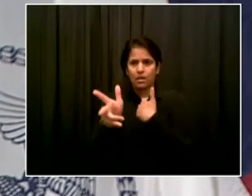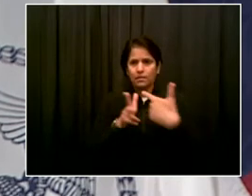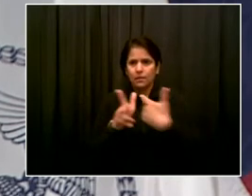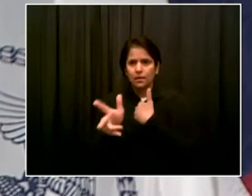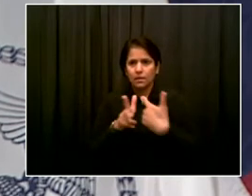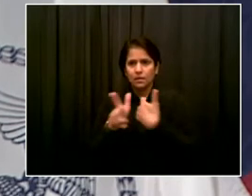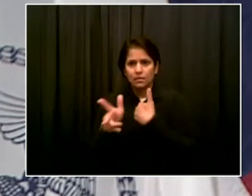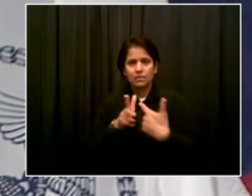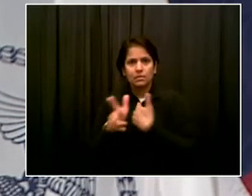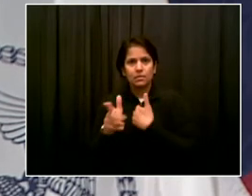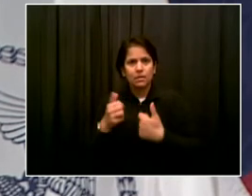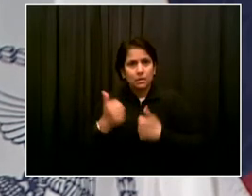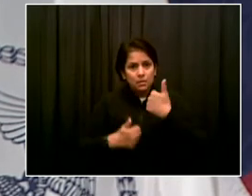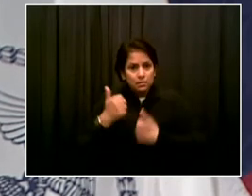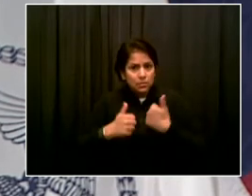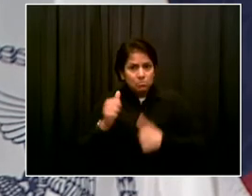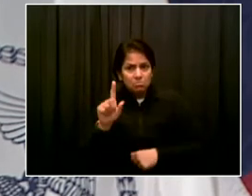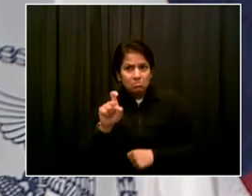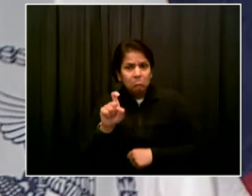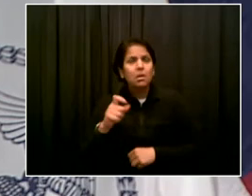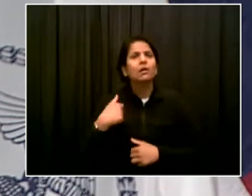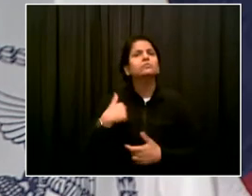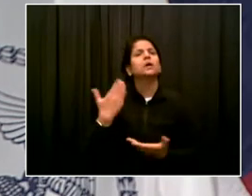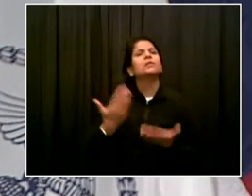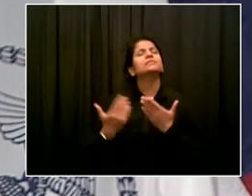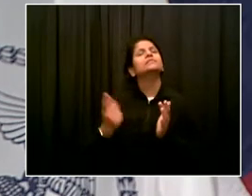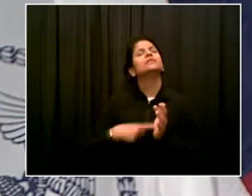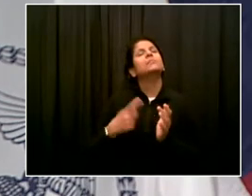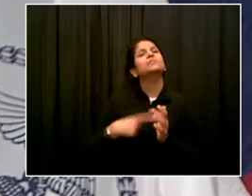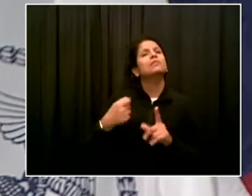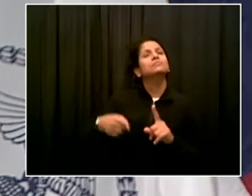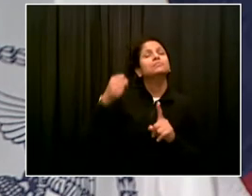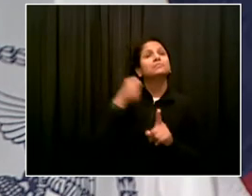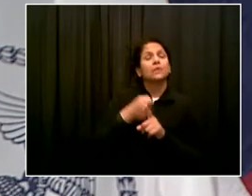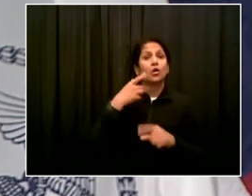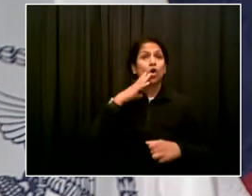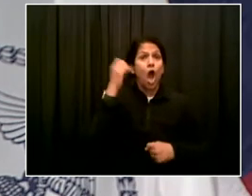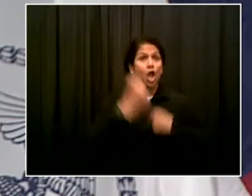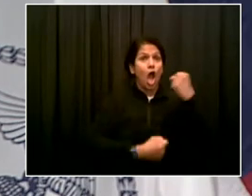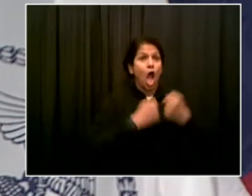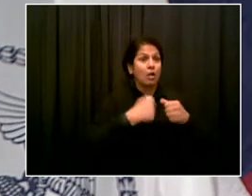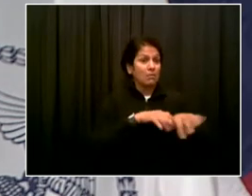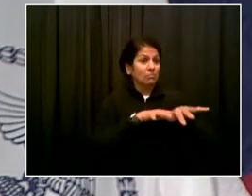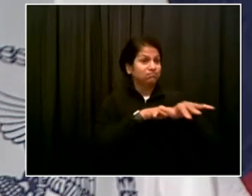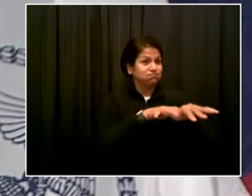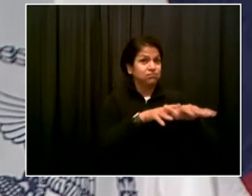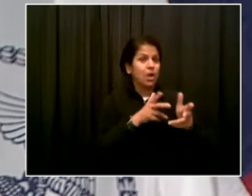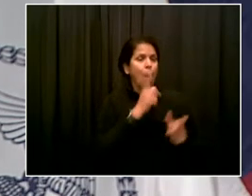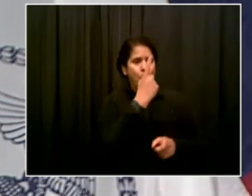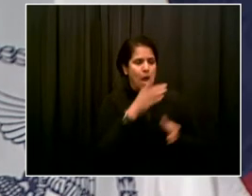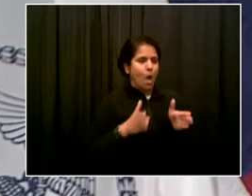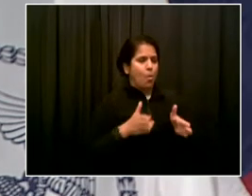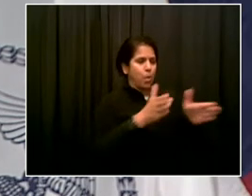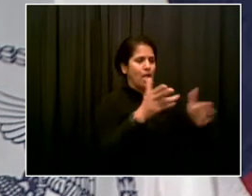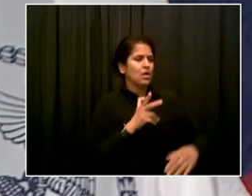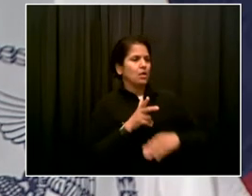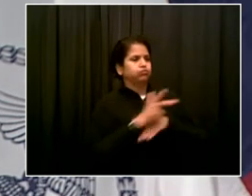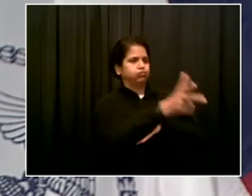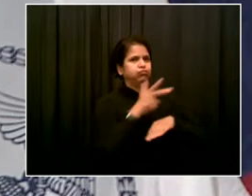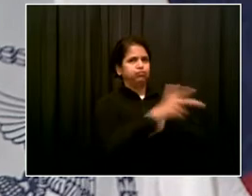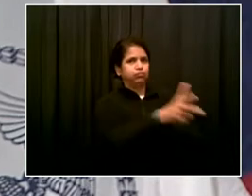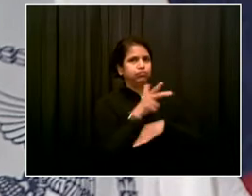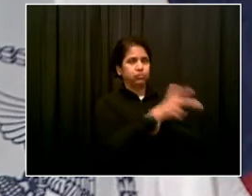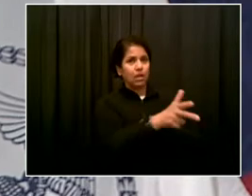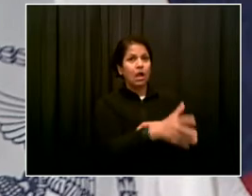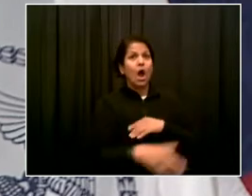opposite traffic, pedestrians are stepping off the curb and, you know, really have to look every which way